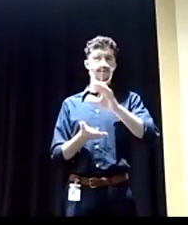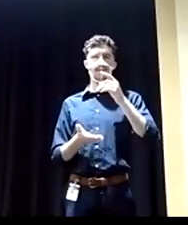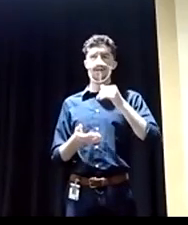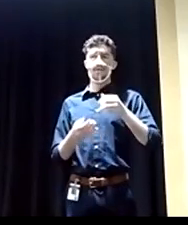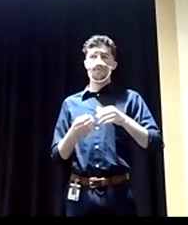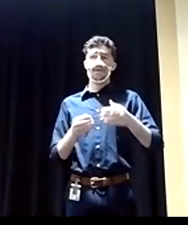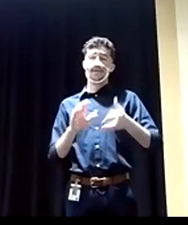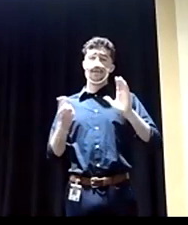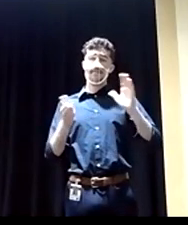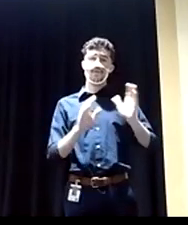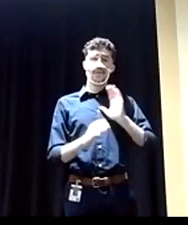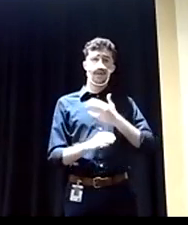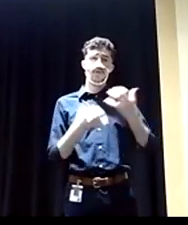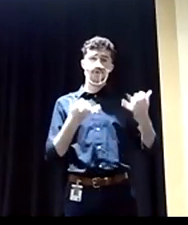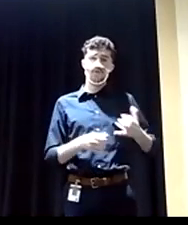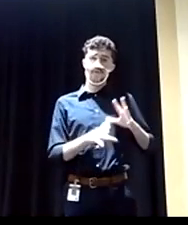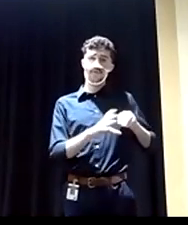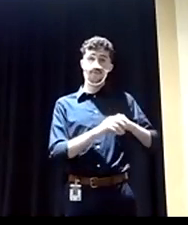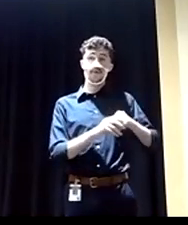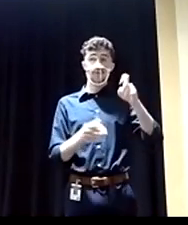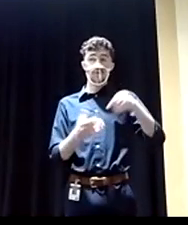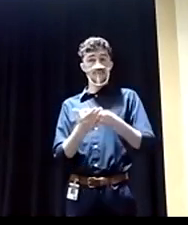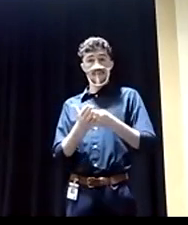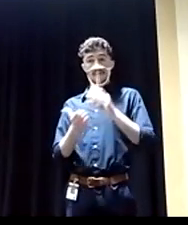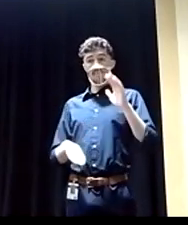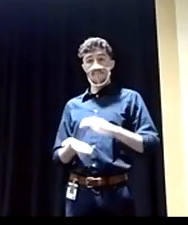current involvement? Should we provide more or less?